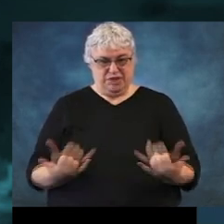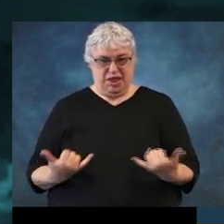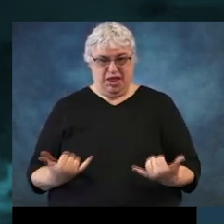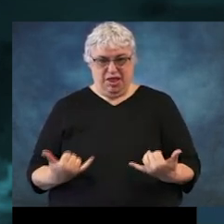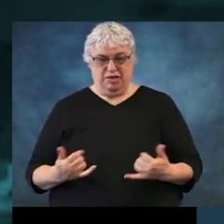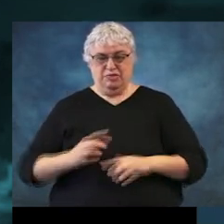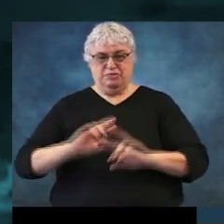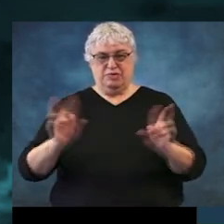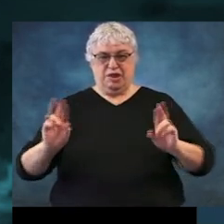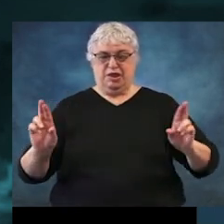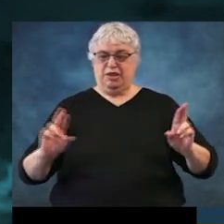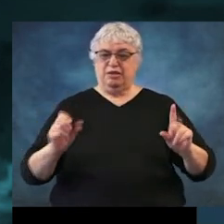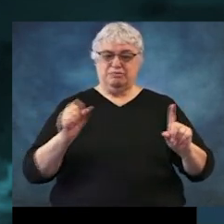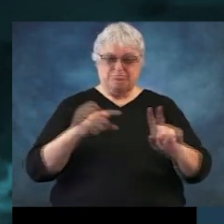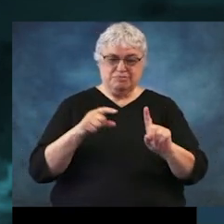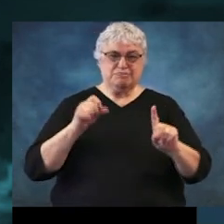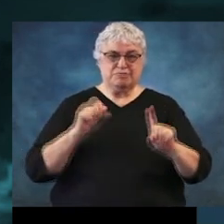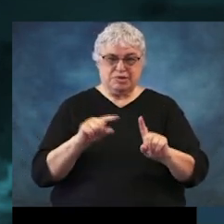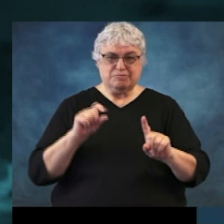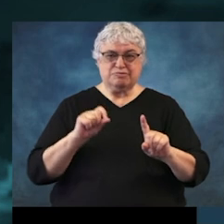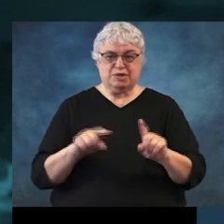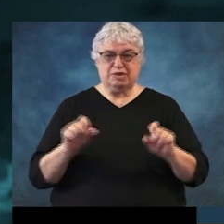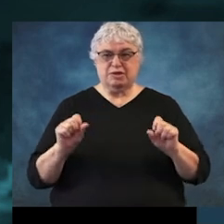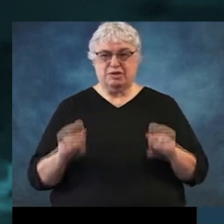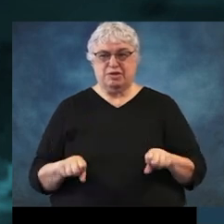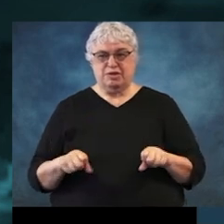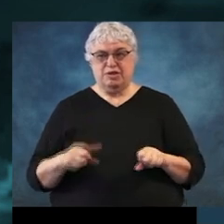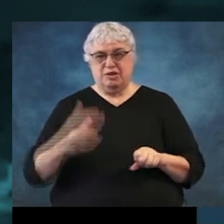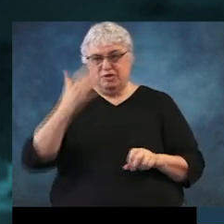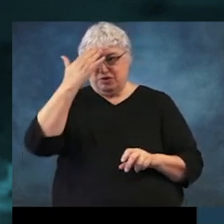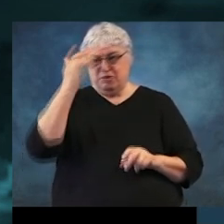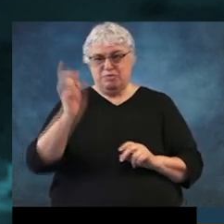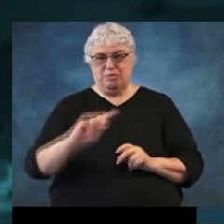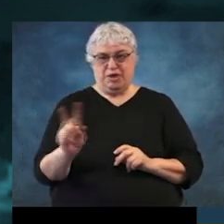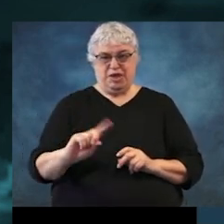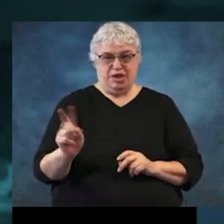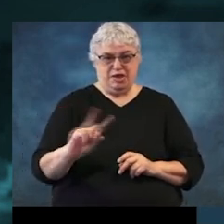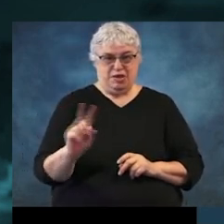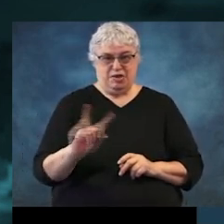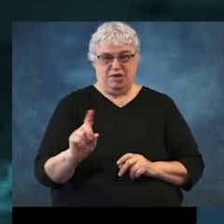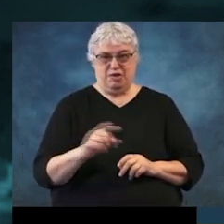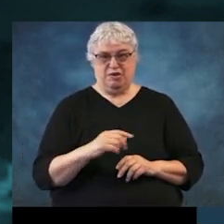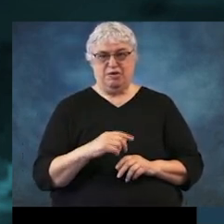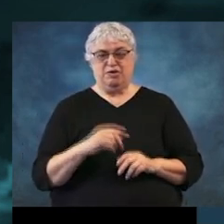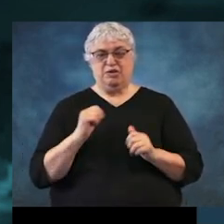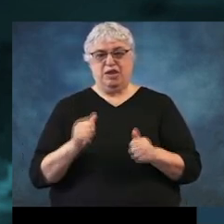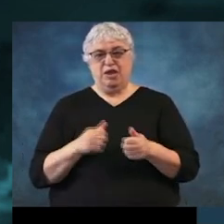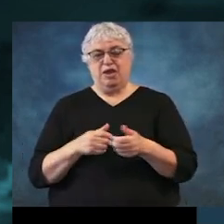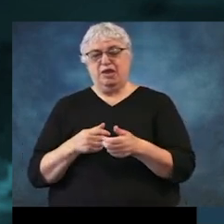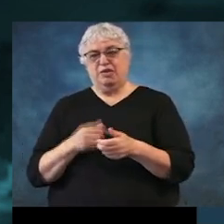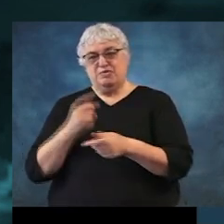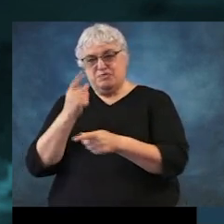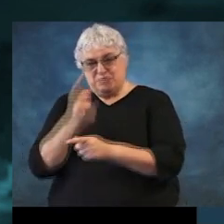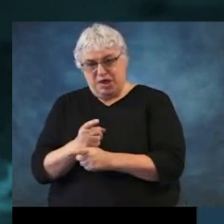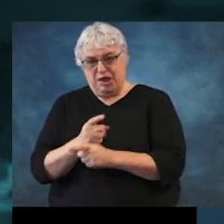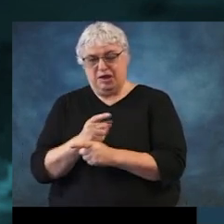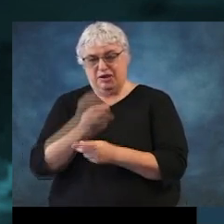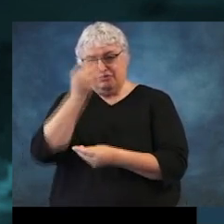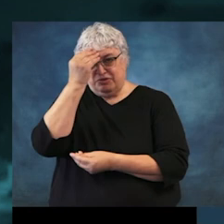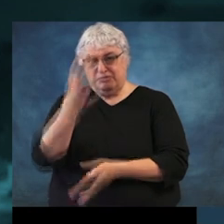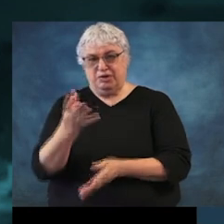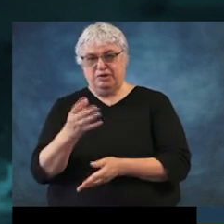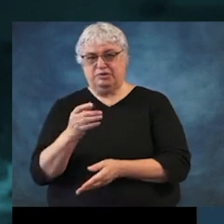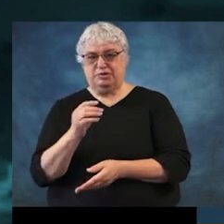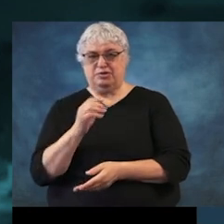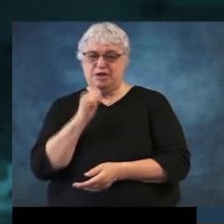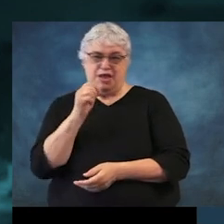that you're able to get information, you know where to get information, you know where to get trusted information. And that's